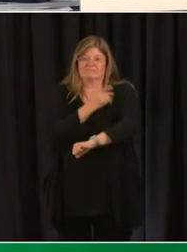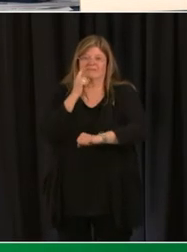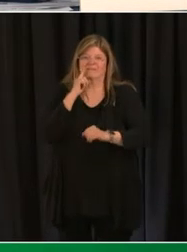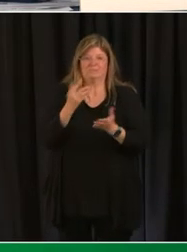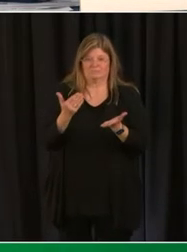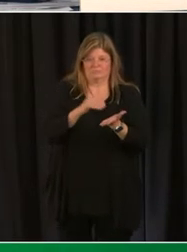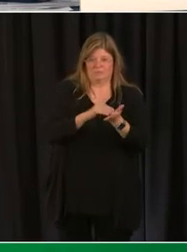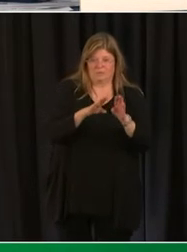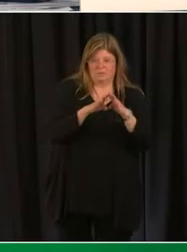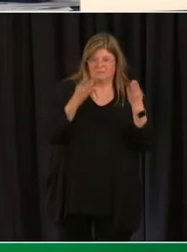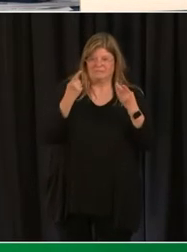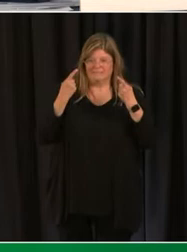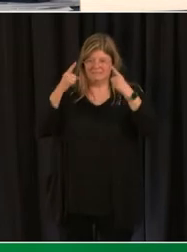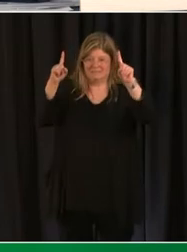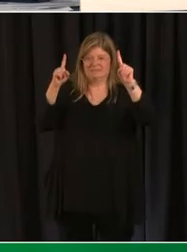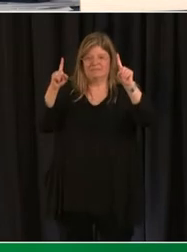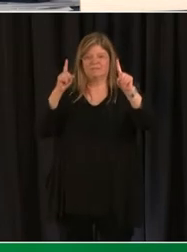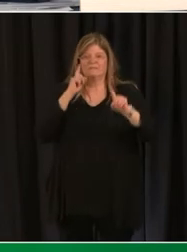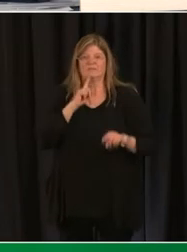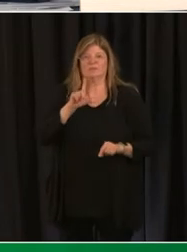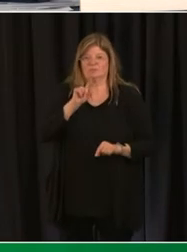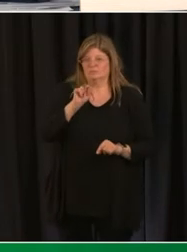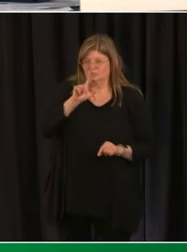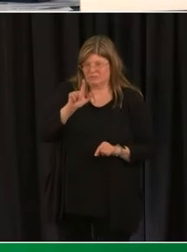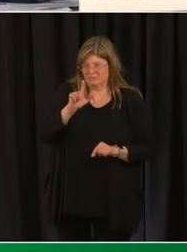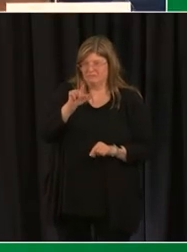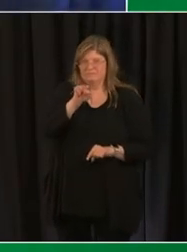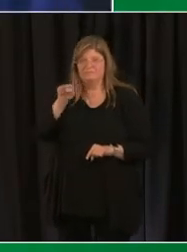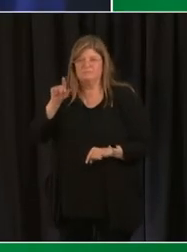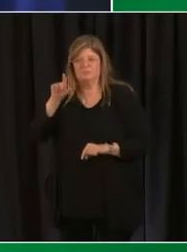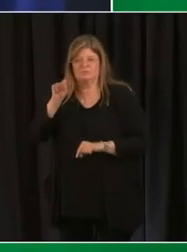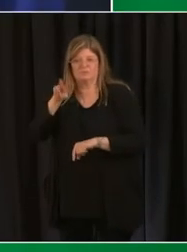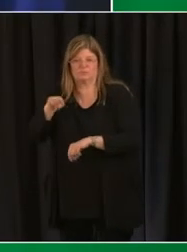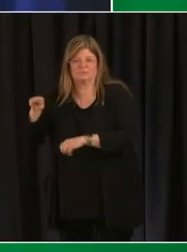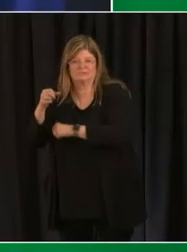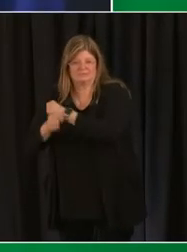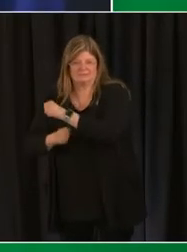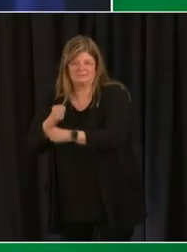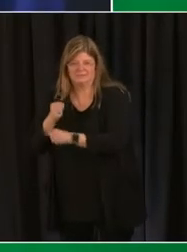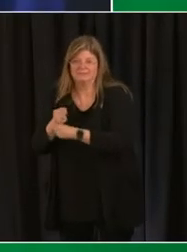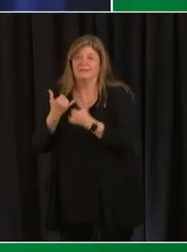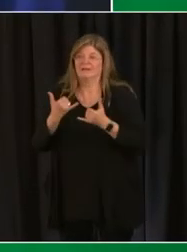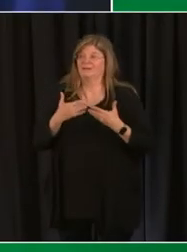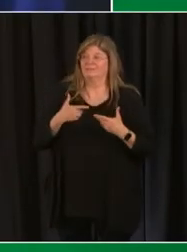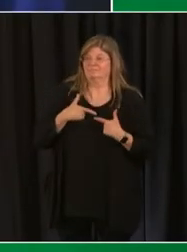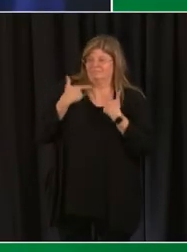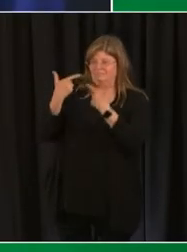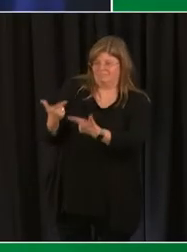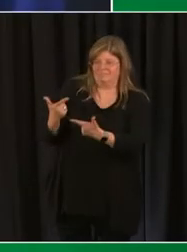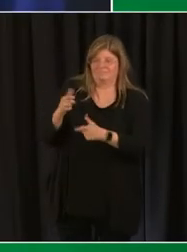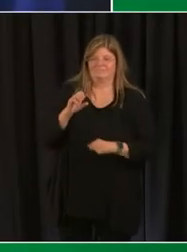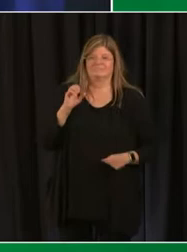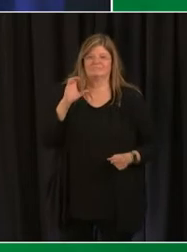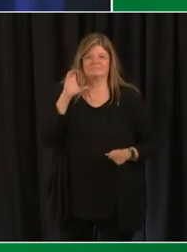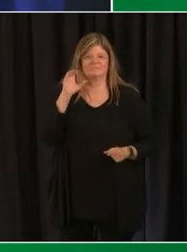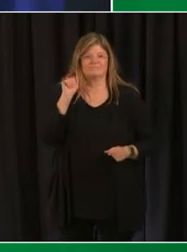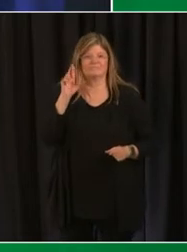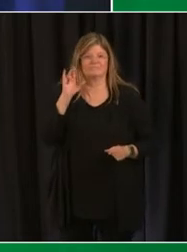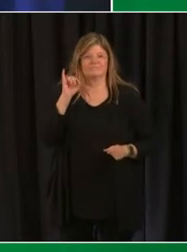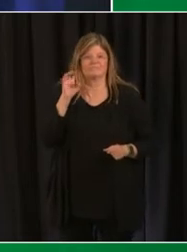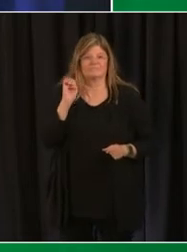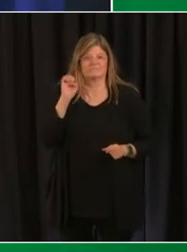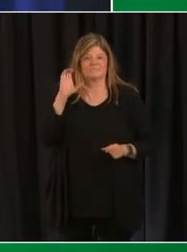it's my pleasure this time to turn it over to Corey Colgan who's going to share a little bit more about our learning models and the way that we're thinking about